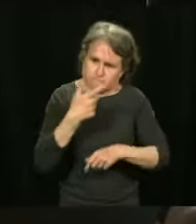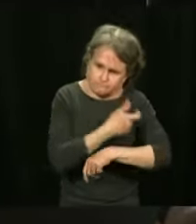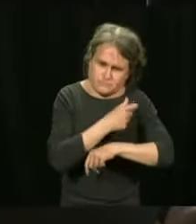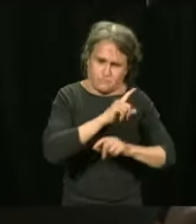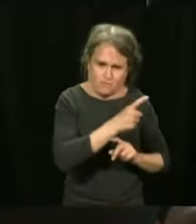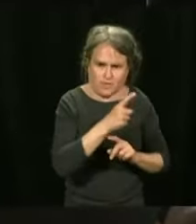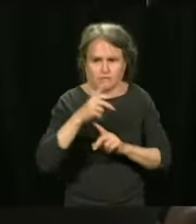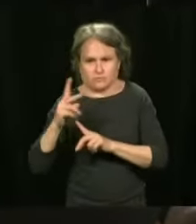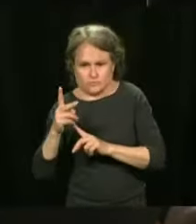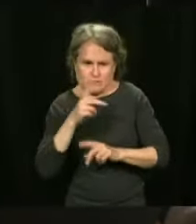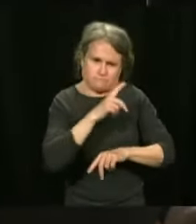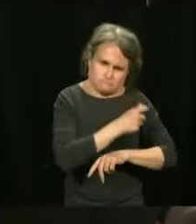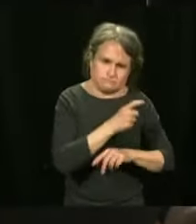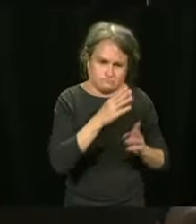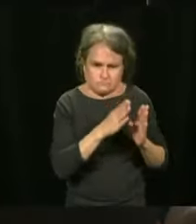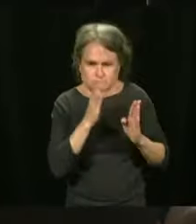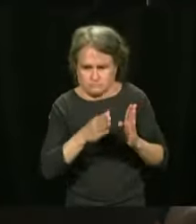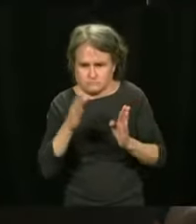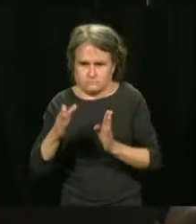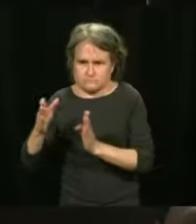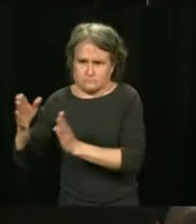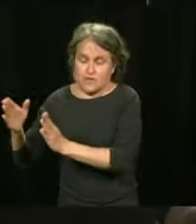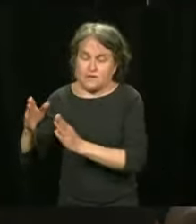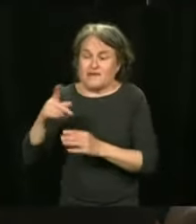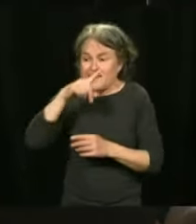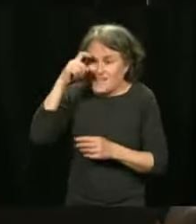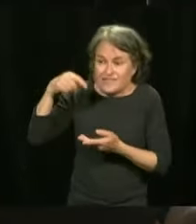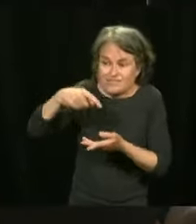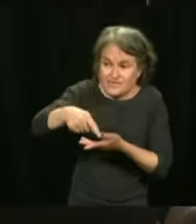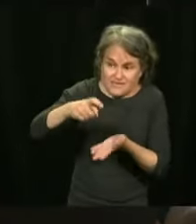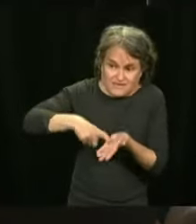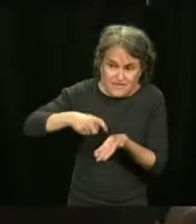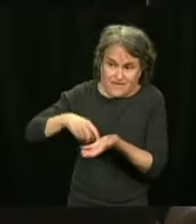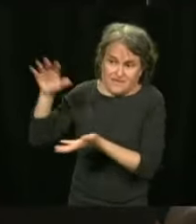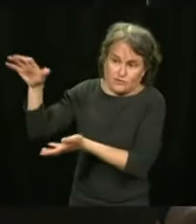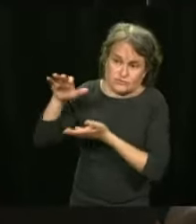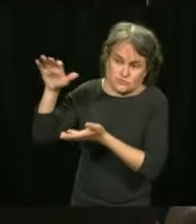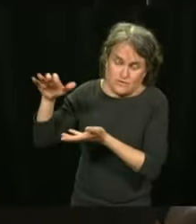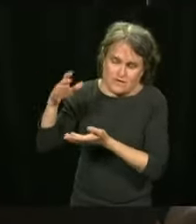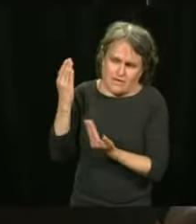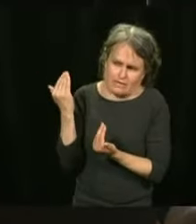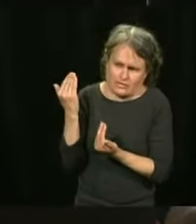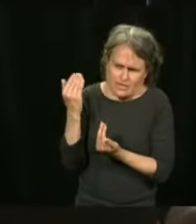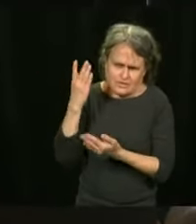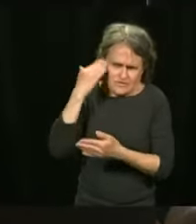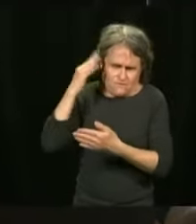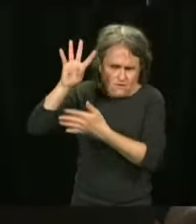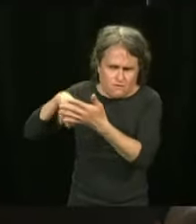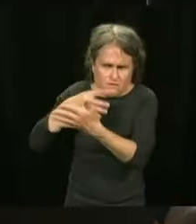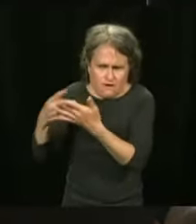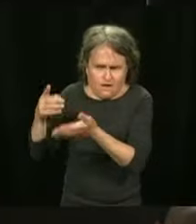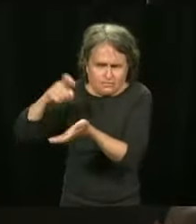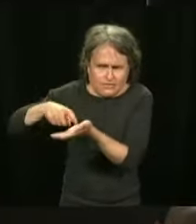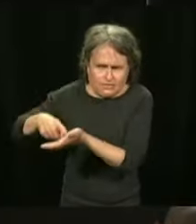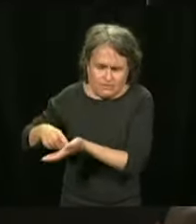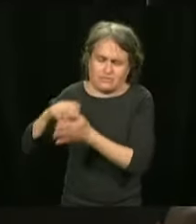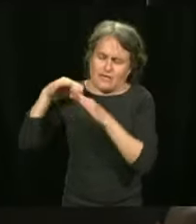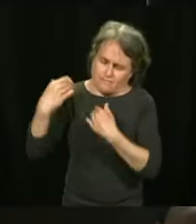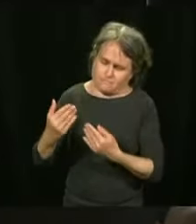doses that we'll have this summer to reduce this interval, this delay. So, that is our objective, but it depends on how many vaccines we get.